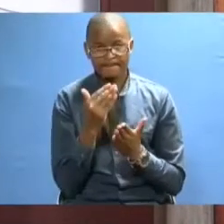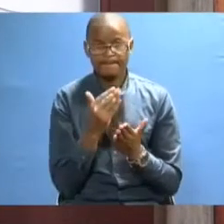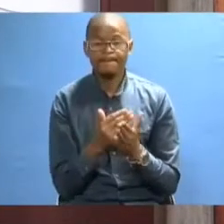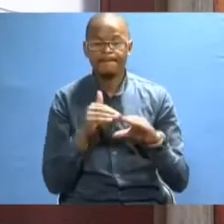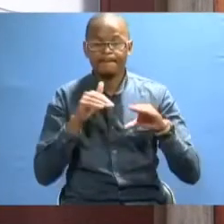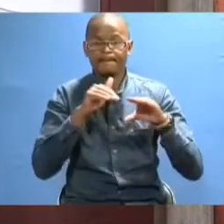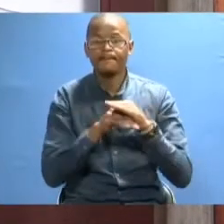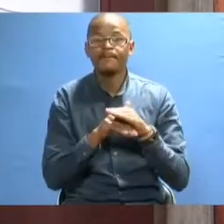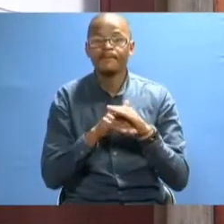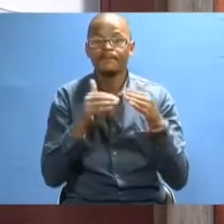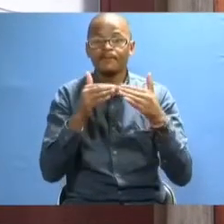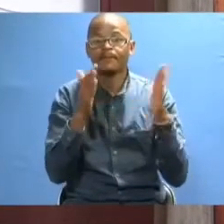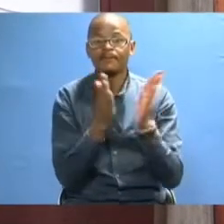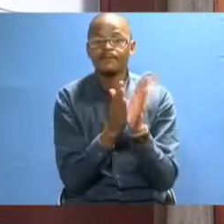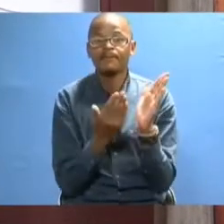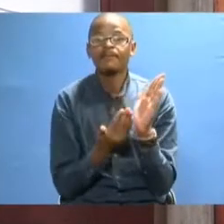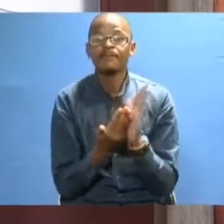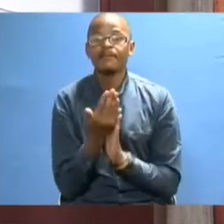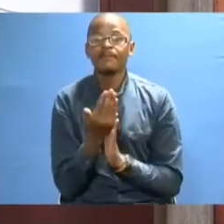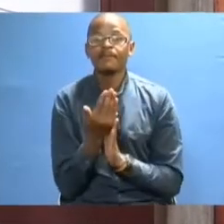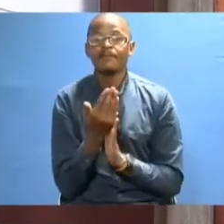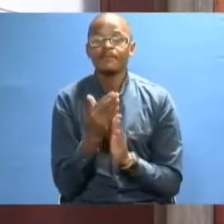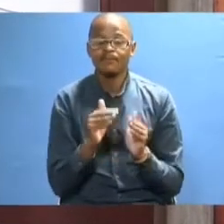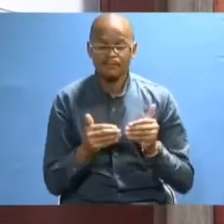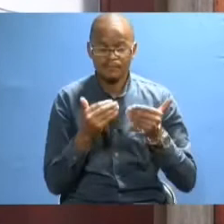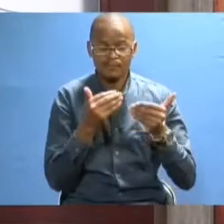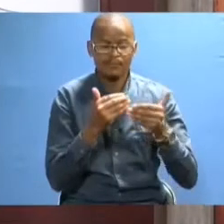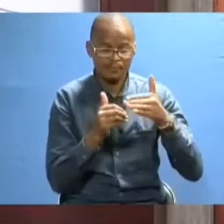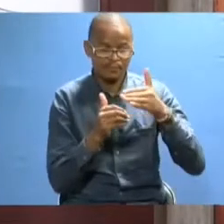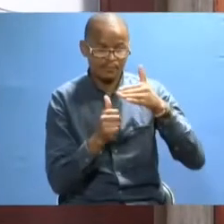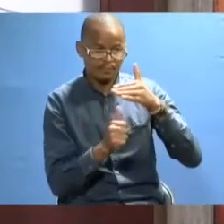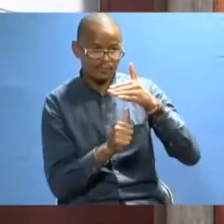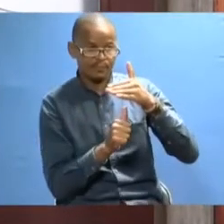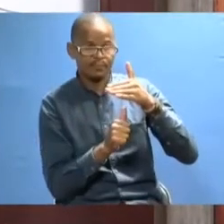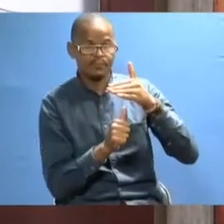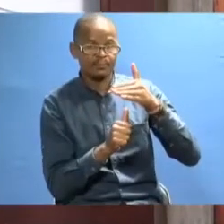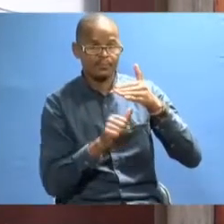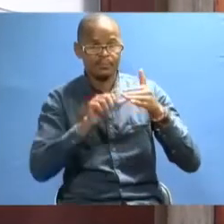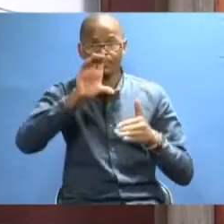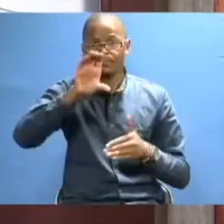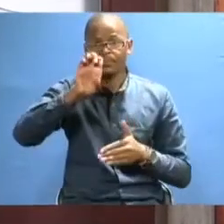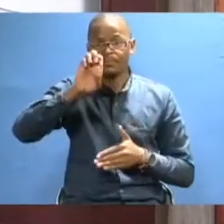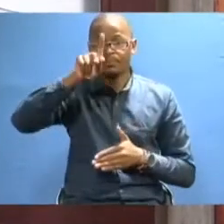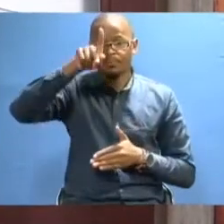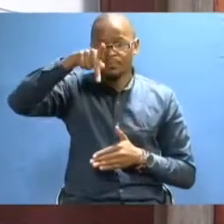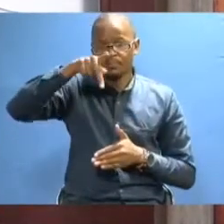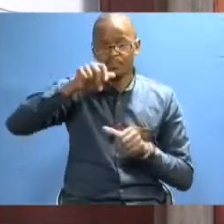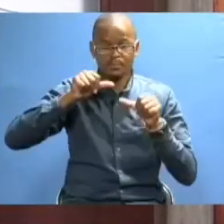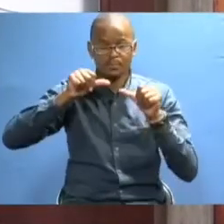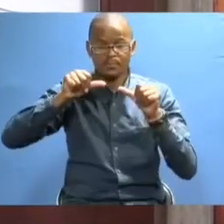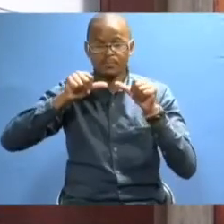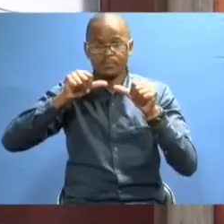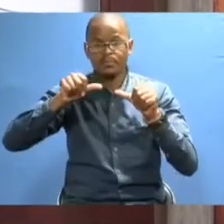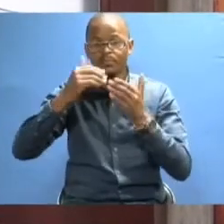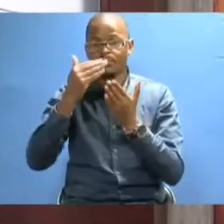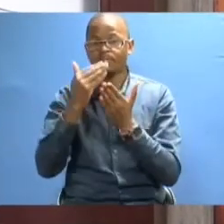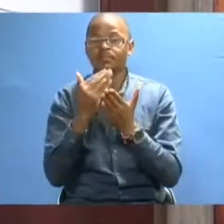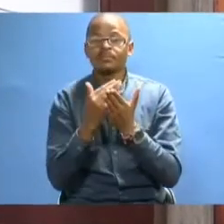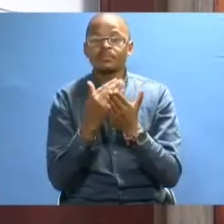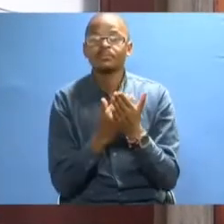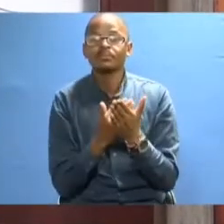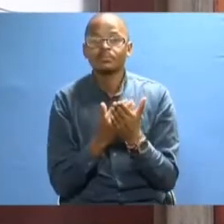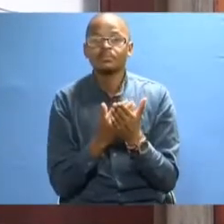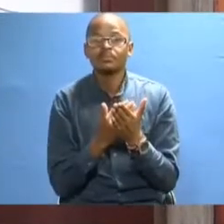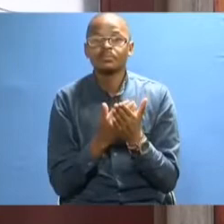program in Community Development, often under the CEP or Continuing Educational